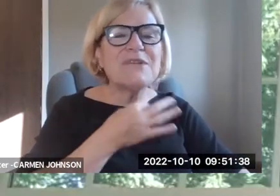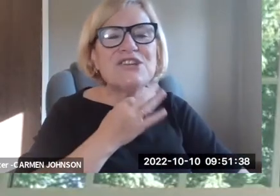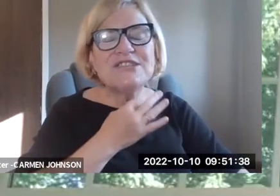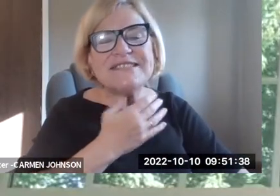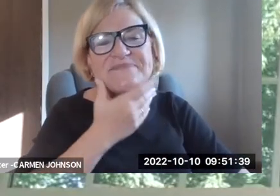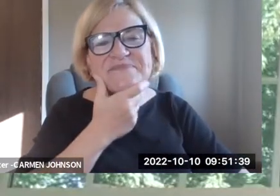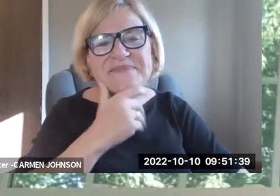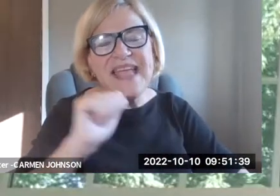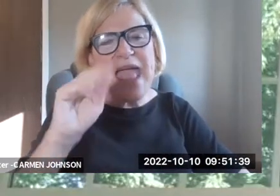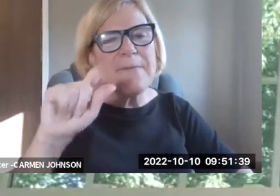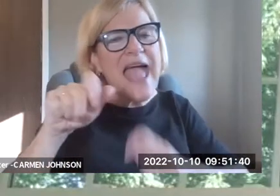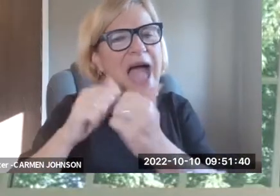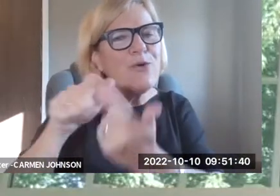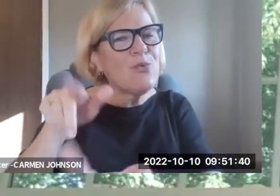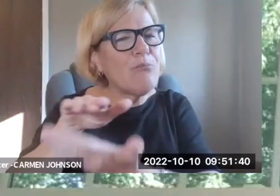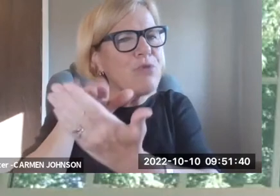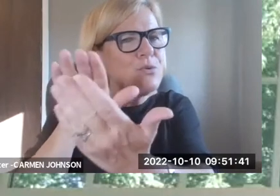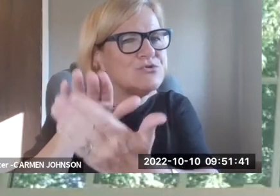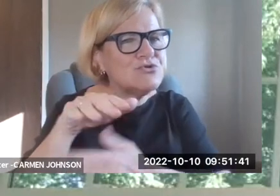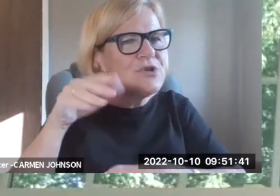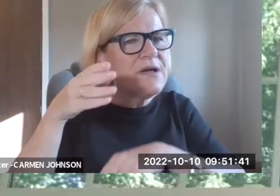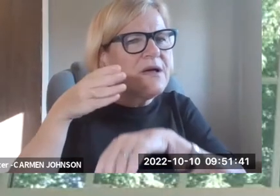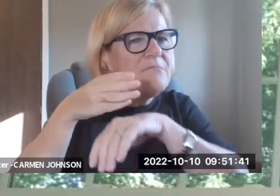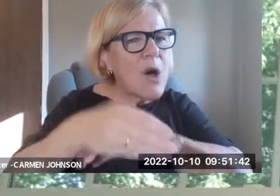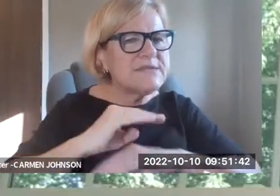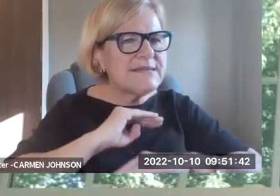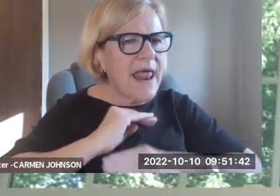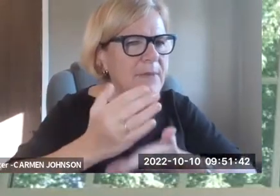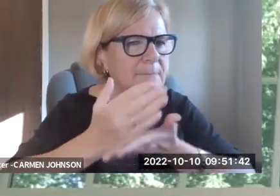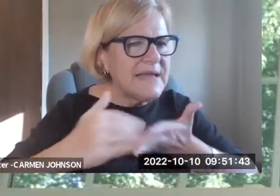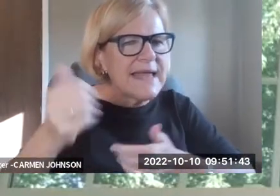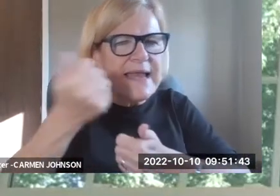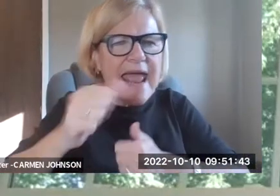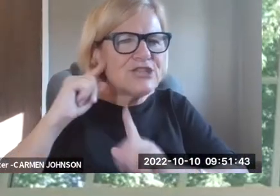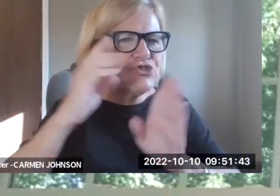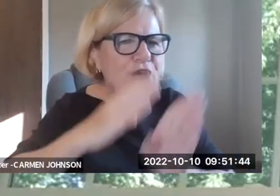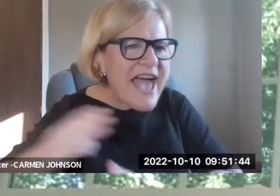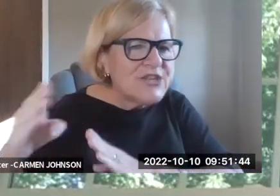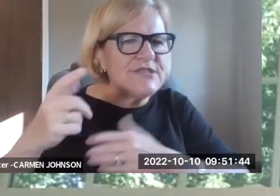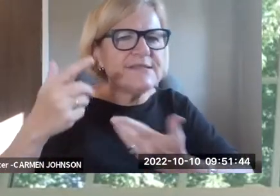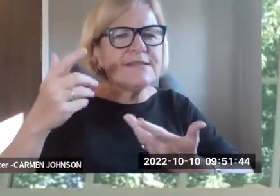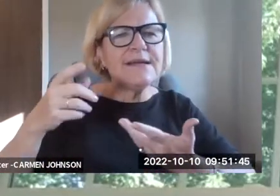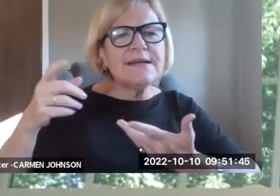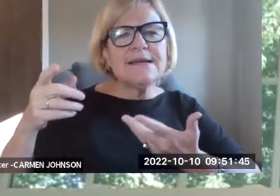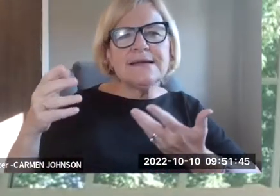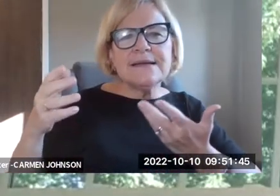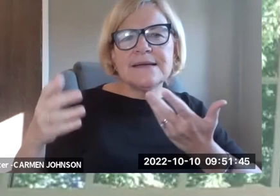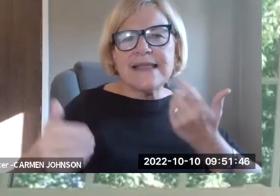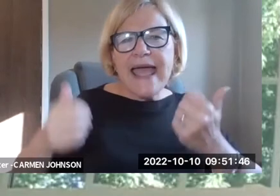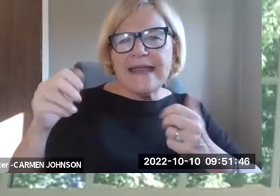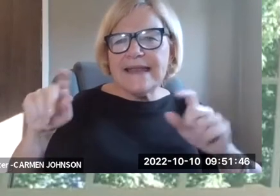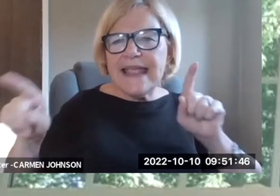implement these policies and everything will be wonderful, um, I'm curious, Amy, how you approach the